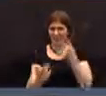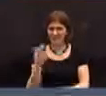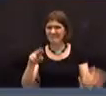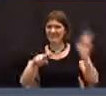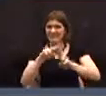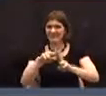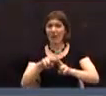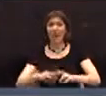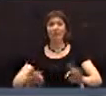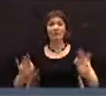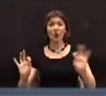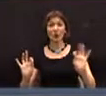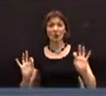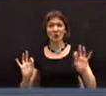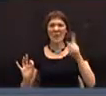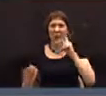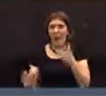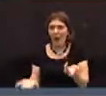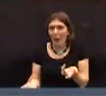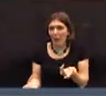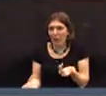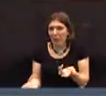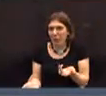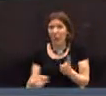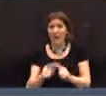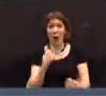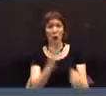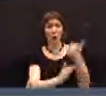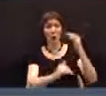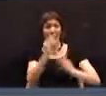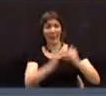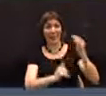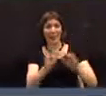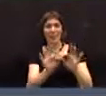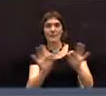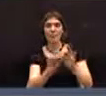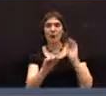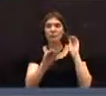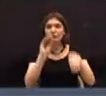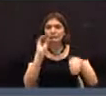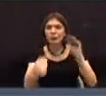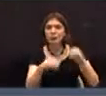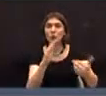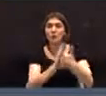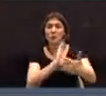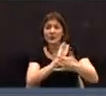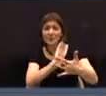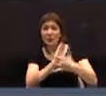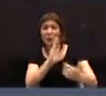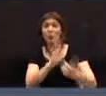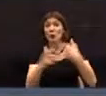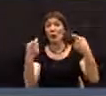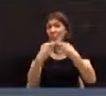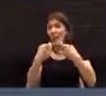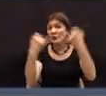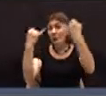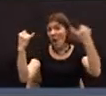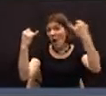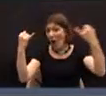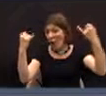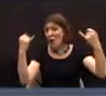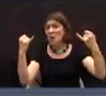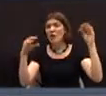like furniture, which seems like, oh, gee, just furniture. But when you build a new facility, you're also putting in all new technology, all new electrical, all new wiring.